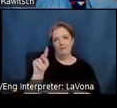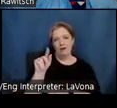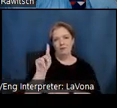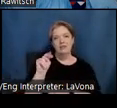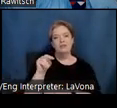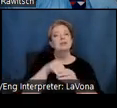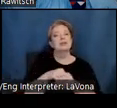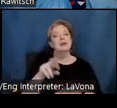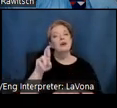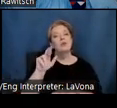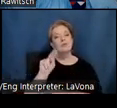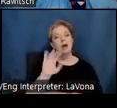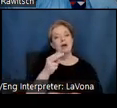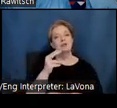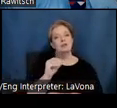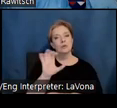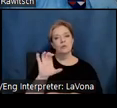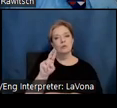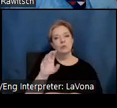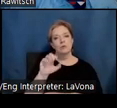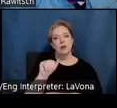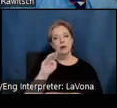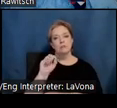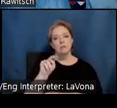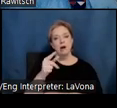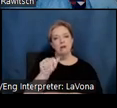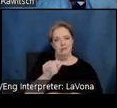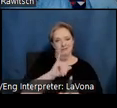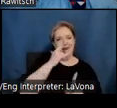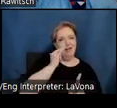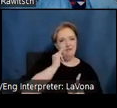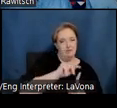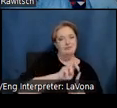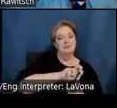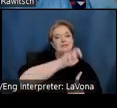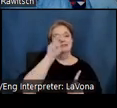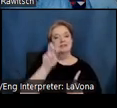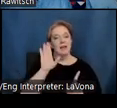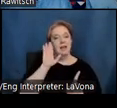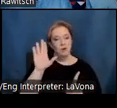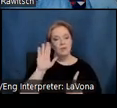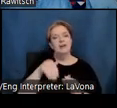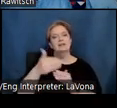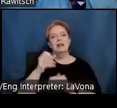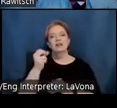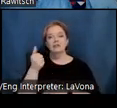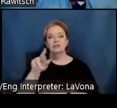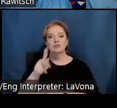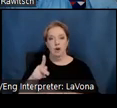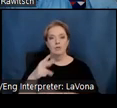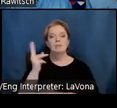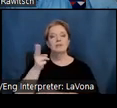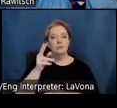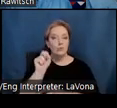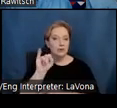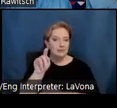in Rancho Cucamonga, California. Then we will visit the Kaus Sharp Historic Site in Taos, New Mexico.